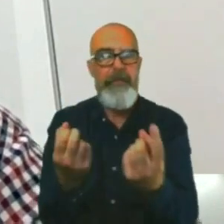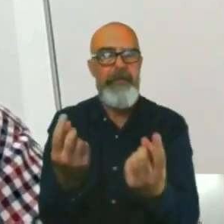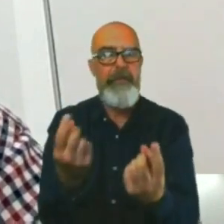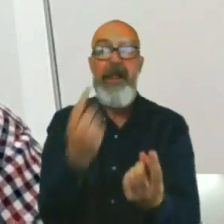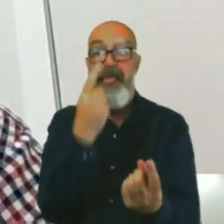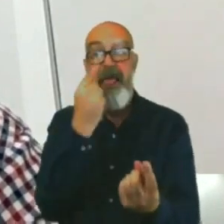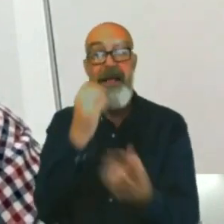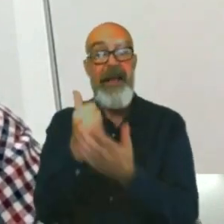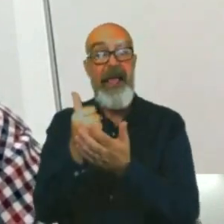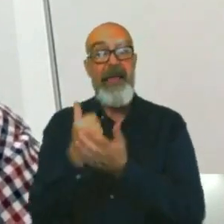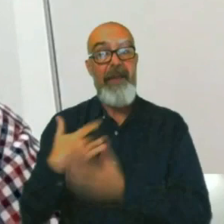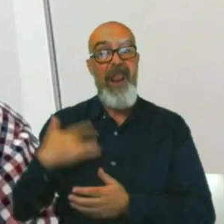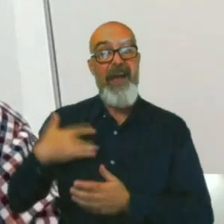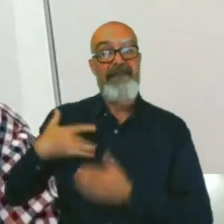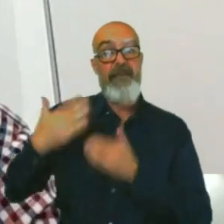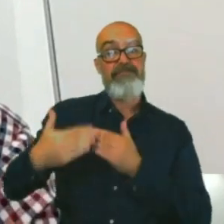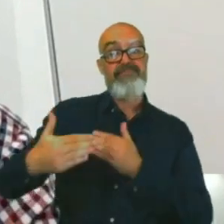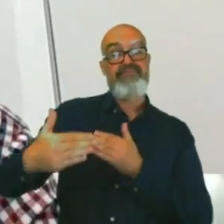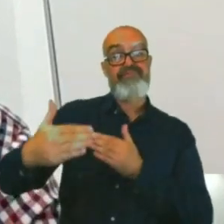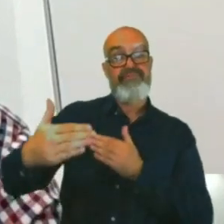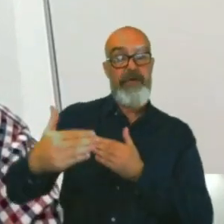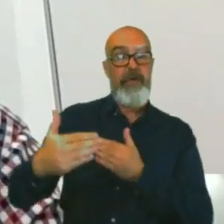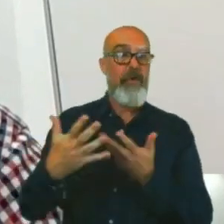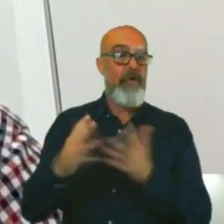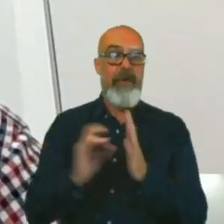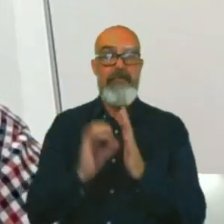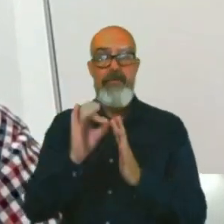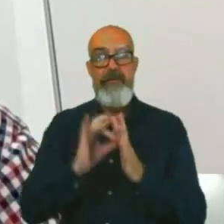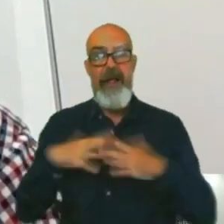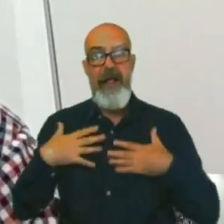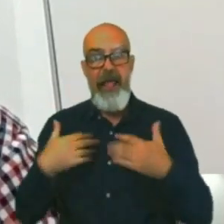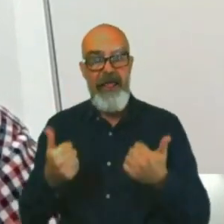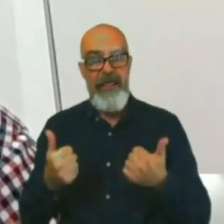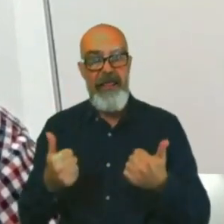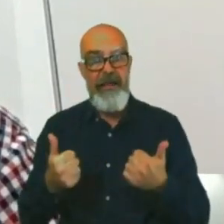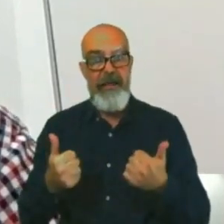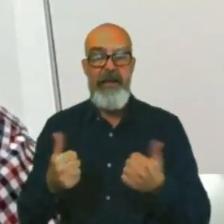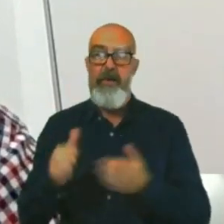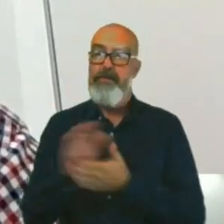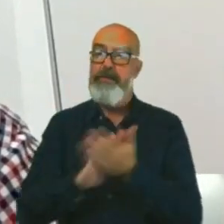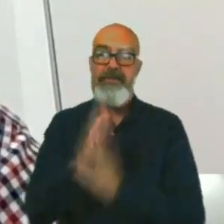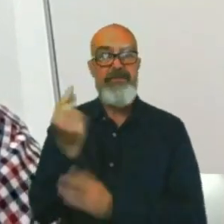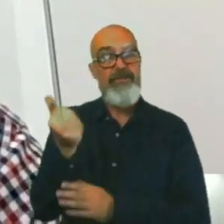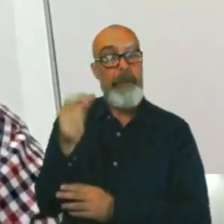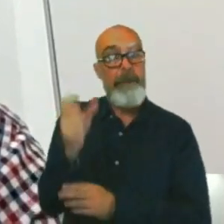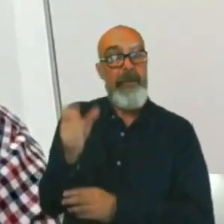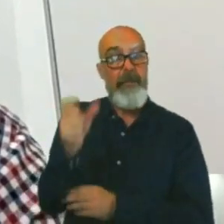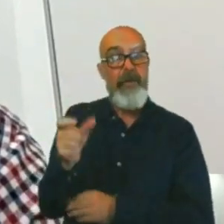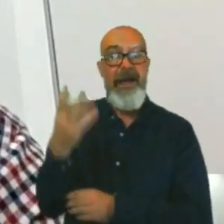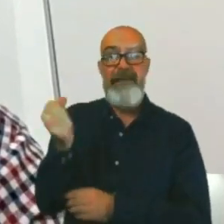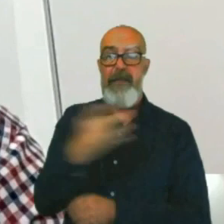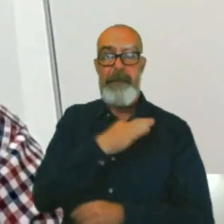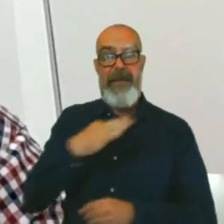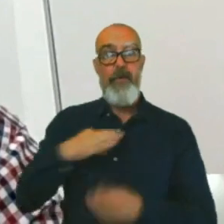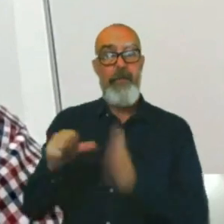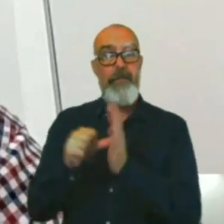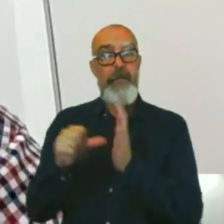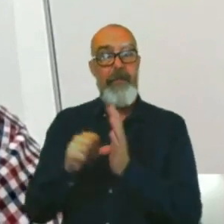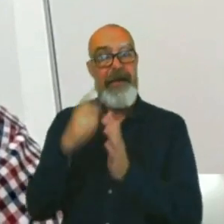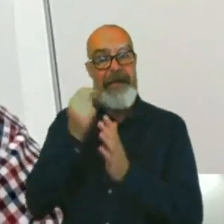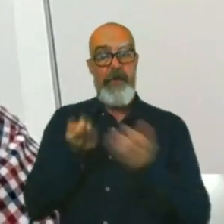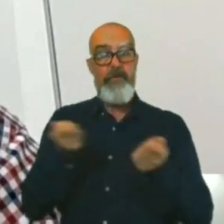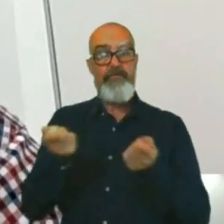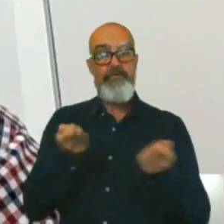longer and more healthily so that they can lead more normal lives, even if they have a medical condition. Could you give me an